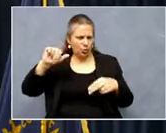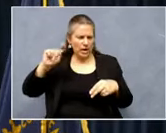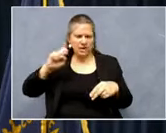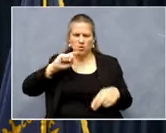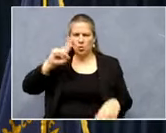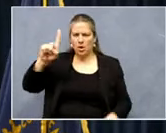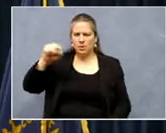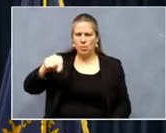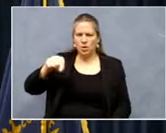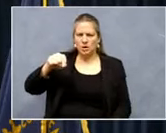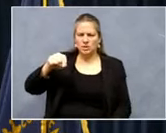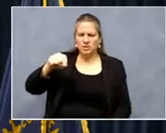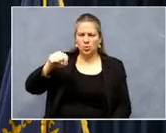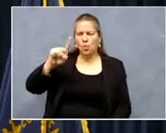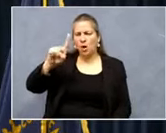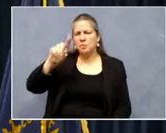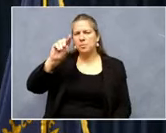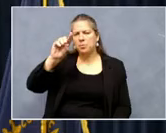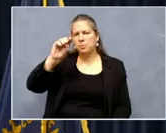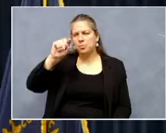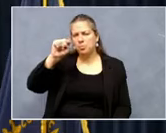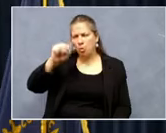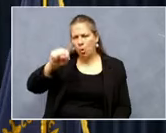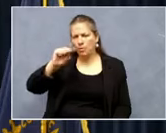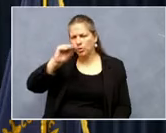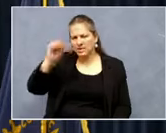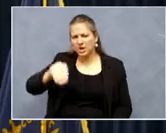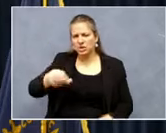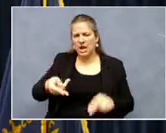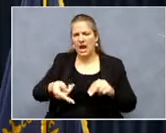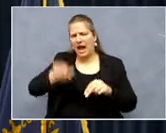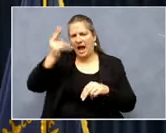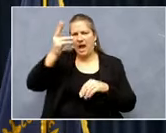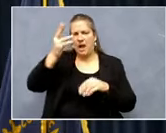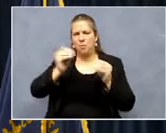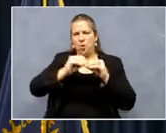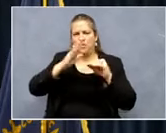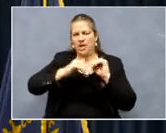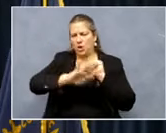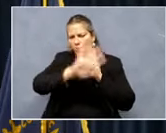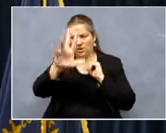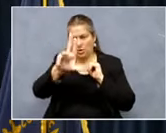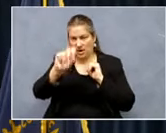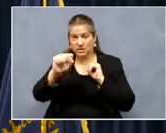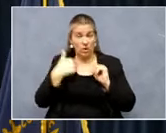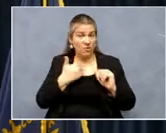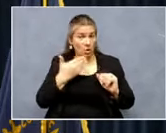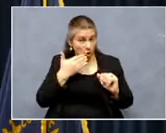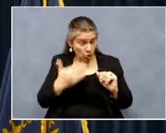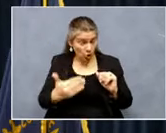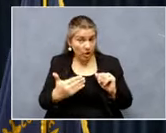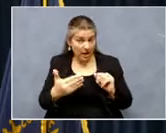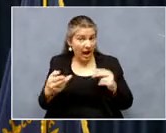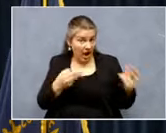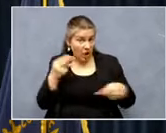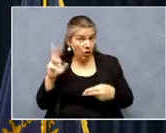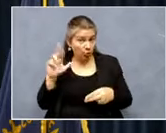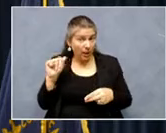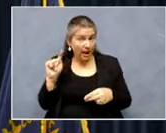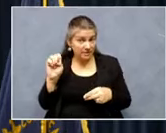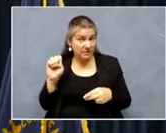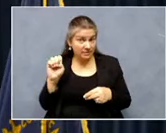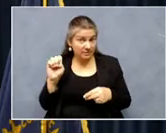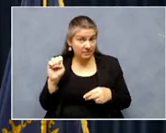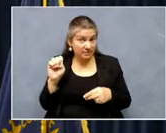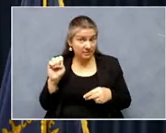points higher than the rest of the U S. So we've got some good things going on. We also have some things that